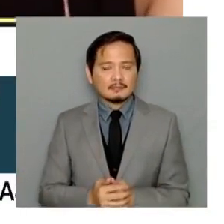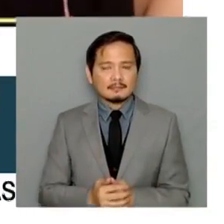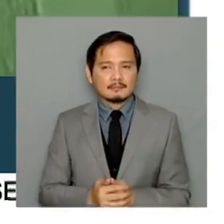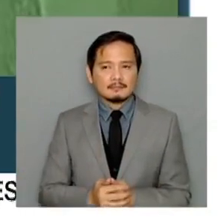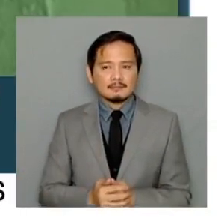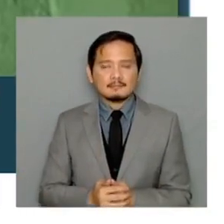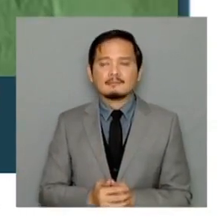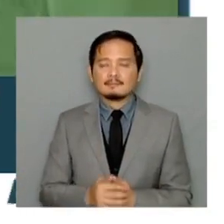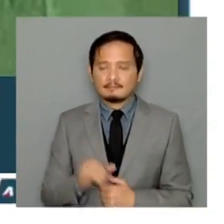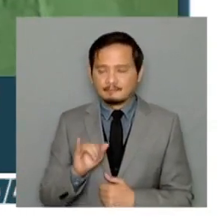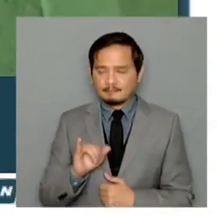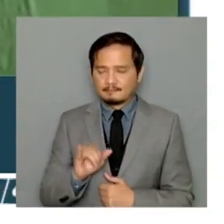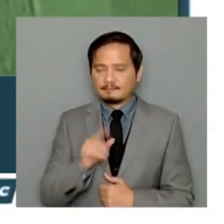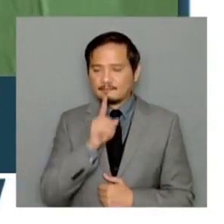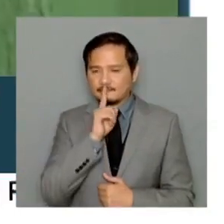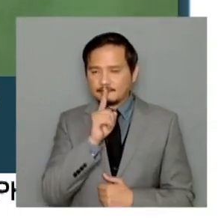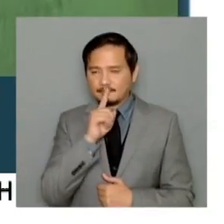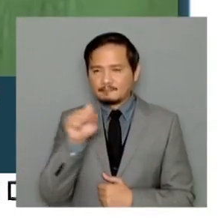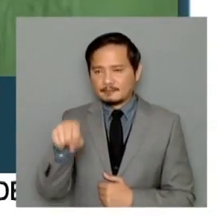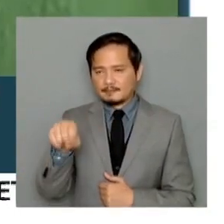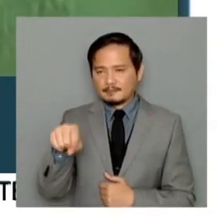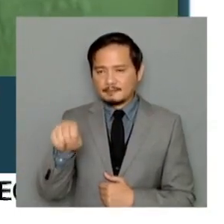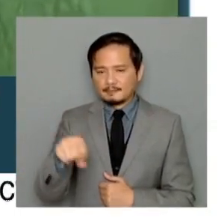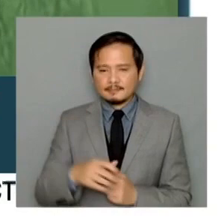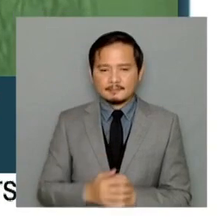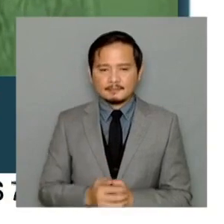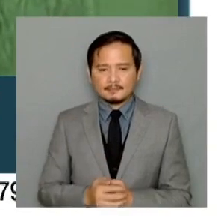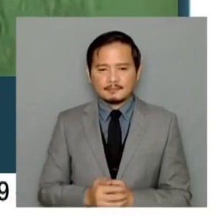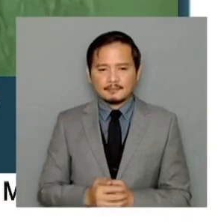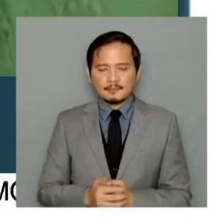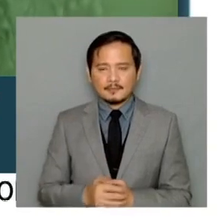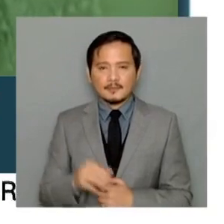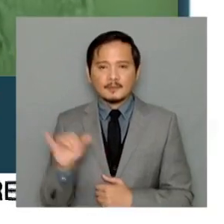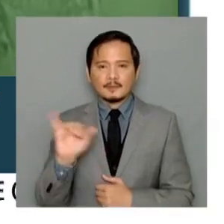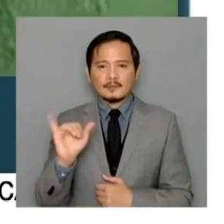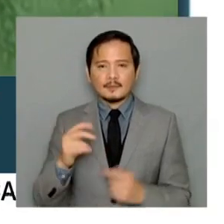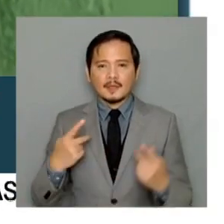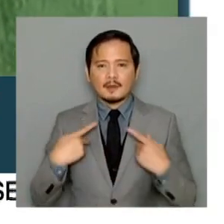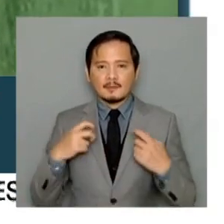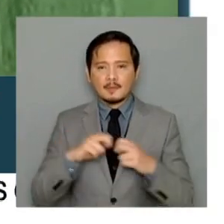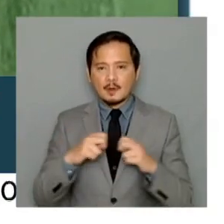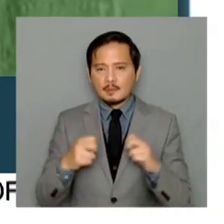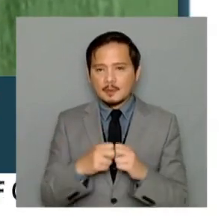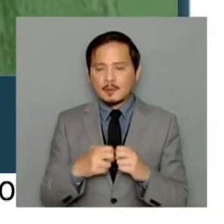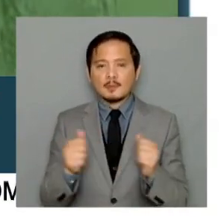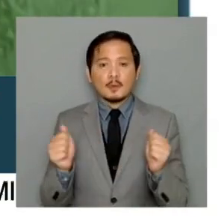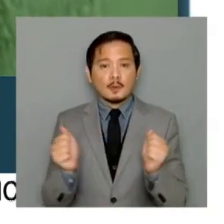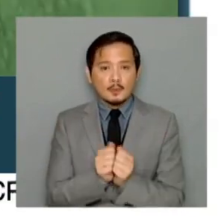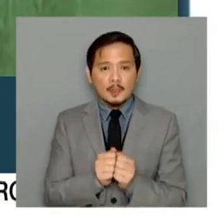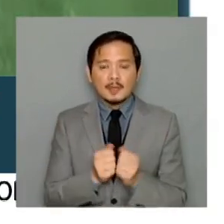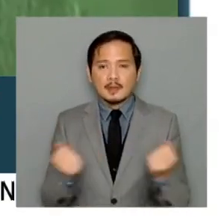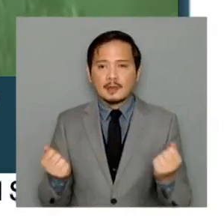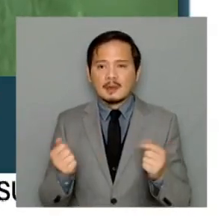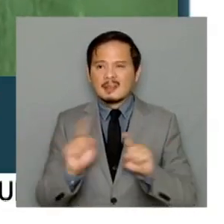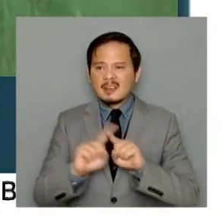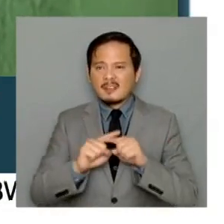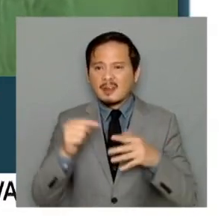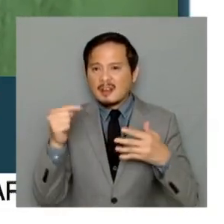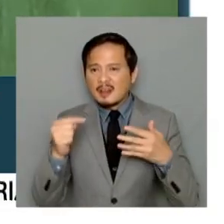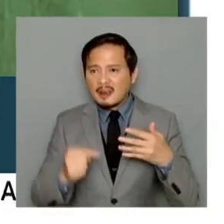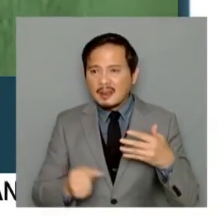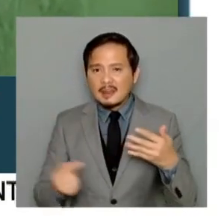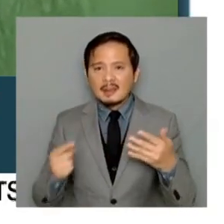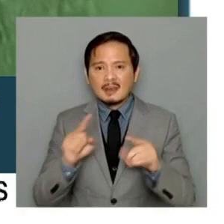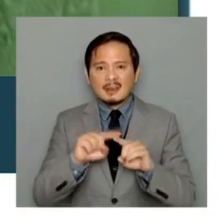Yes, and we also have problems on the ground here, because I'm here now in central